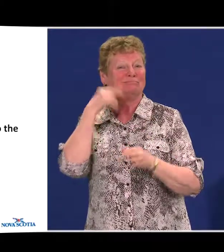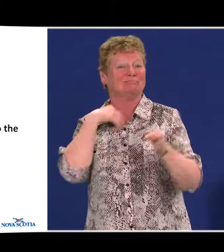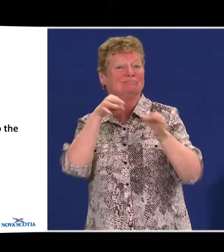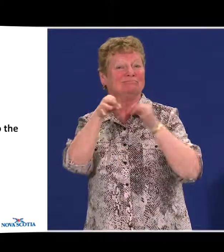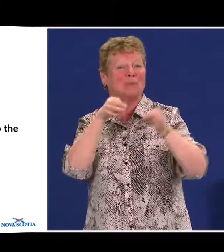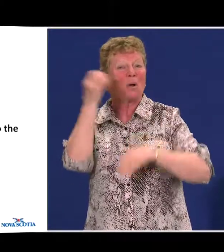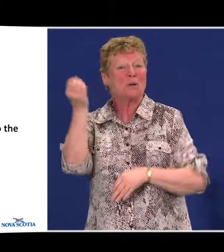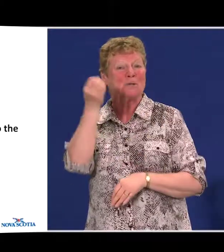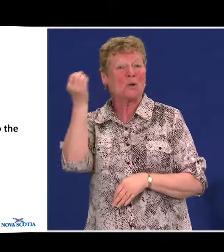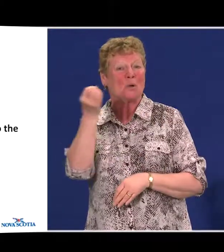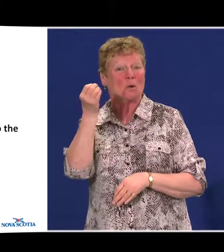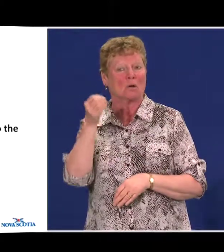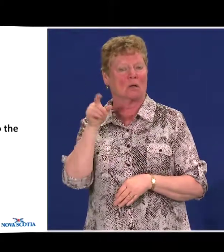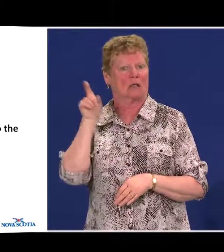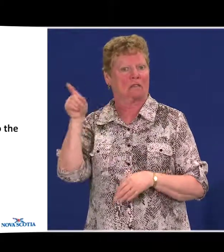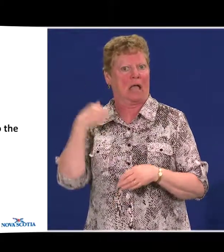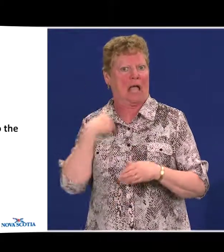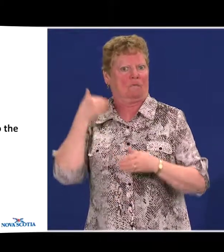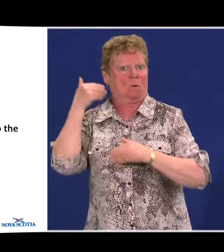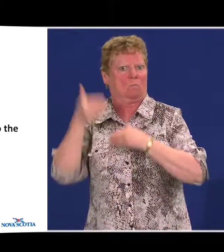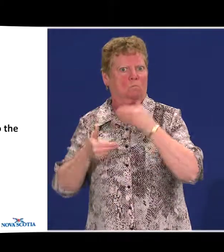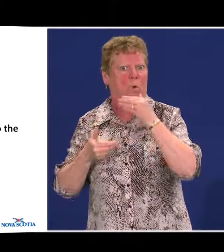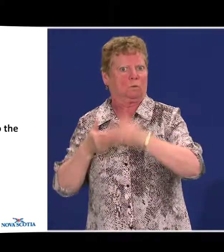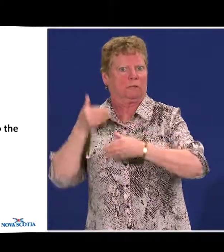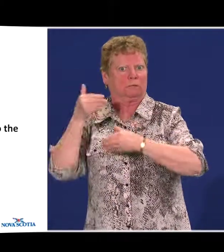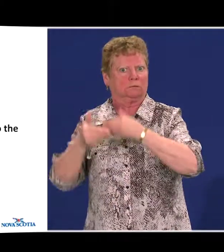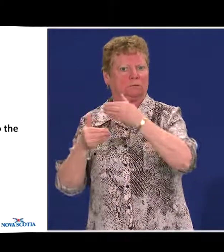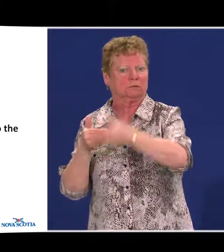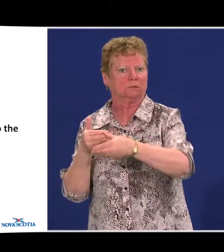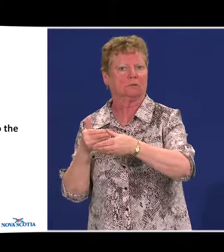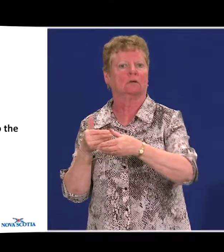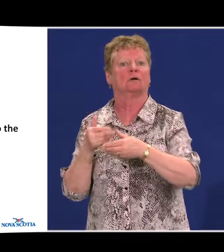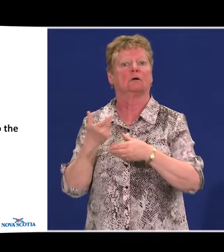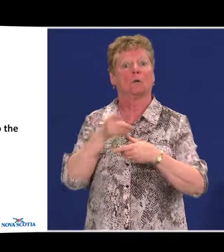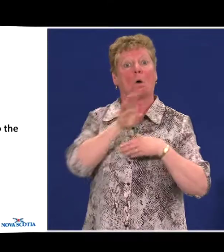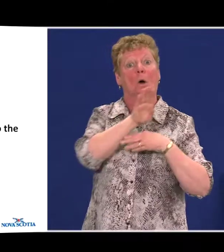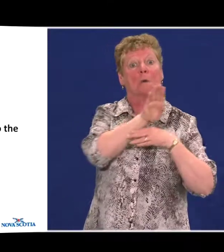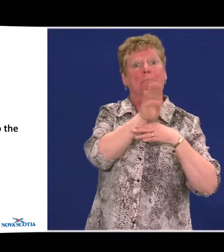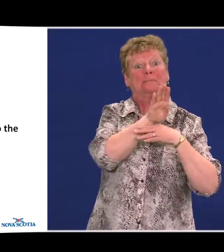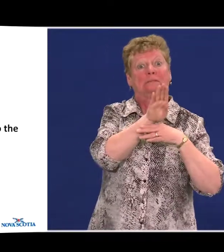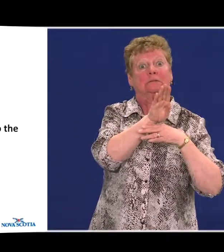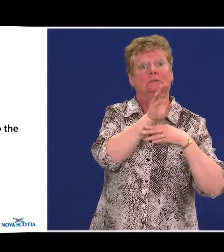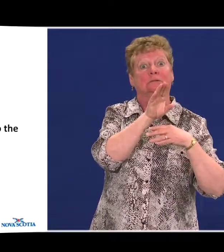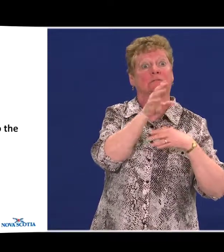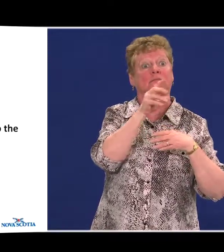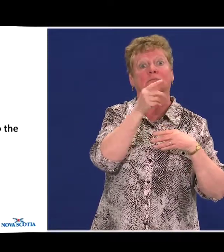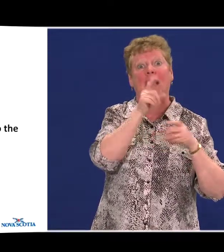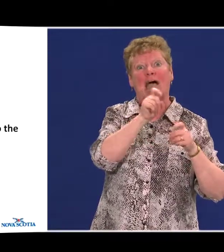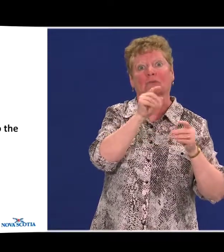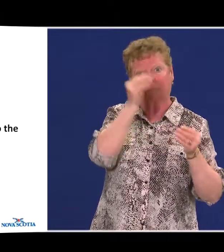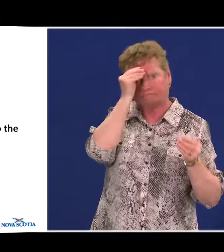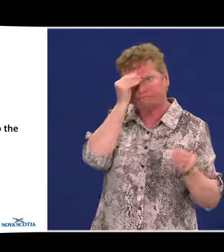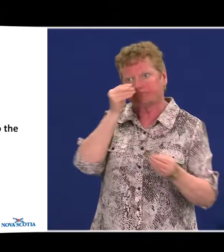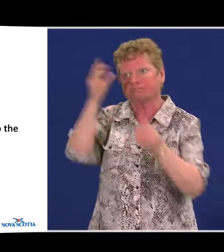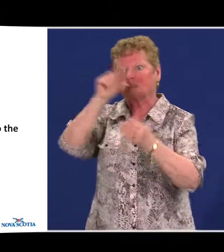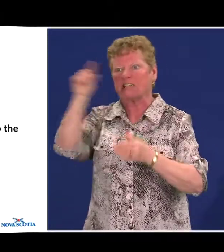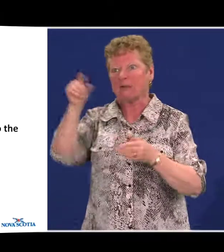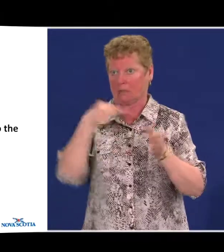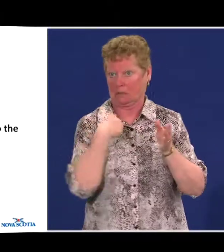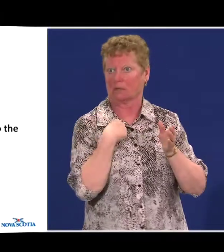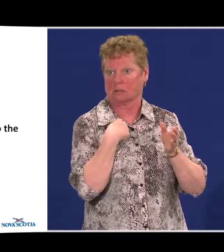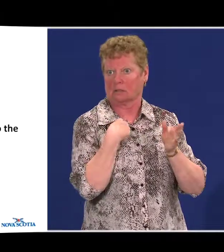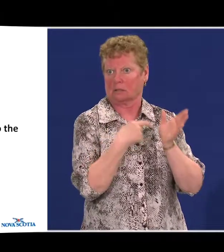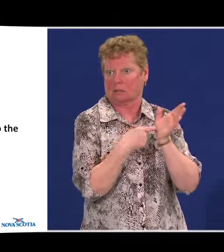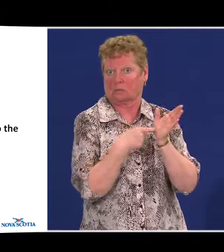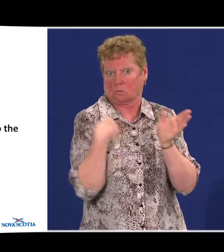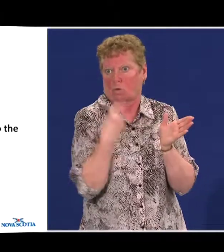have quite a process established in which businesses have to report to government about how they've complied